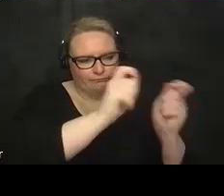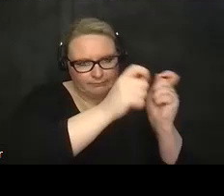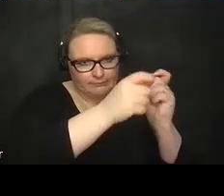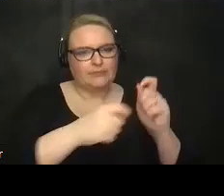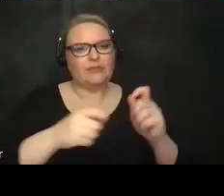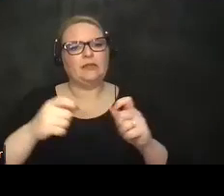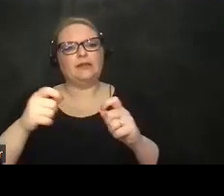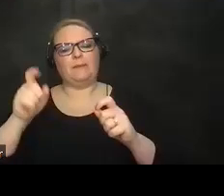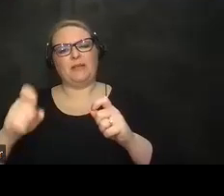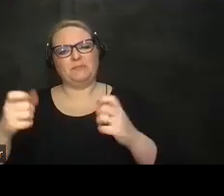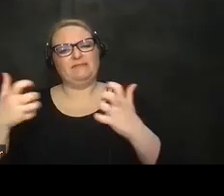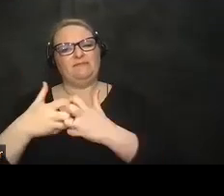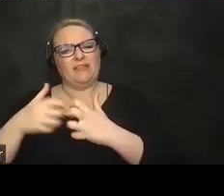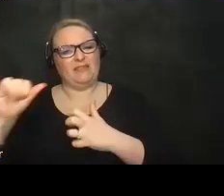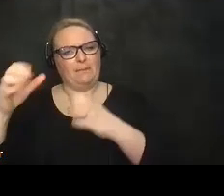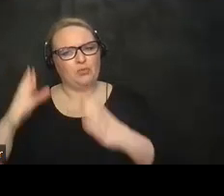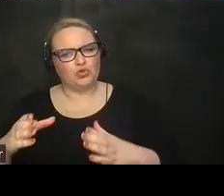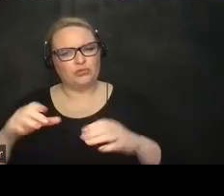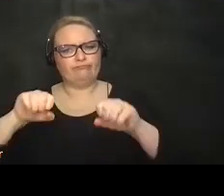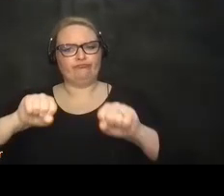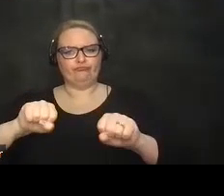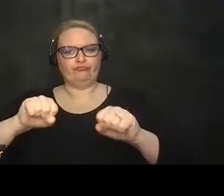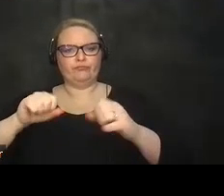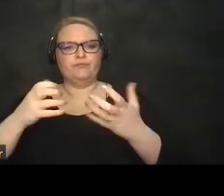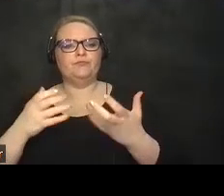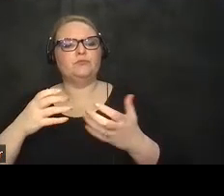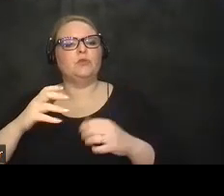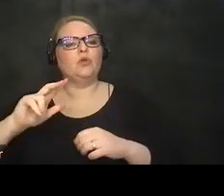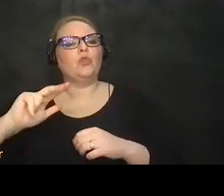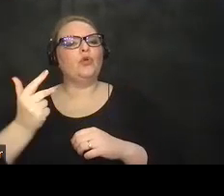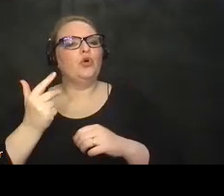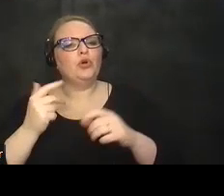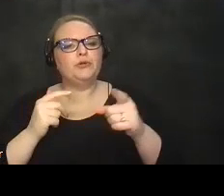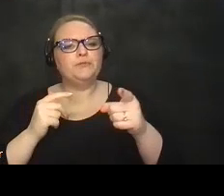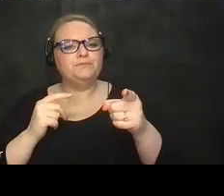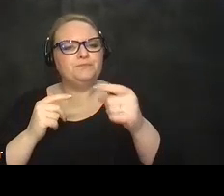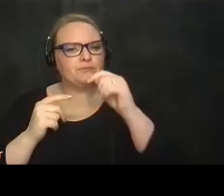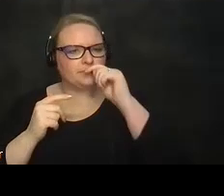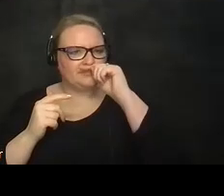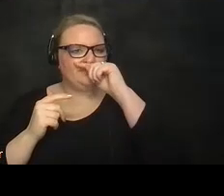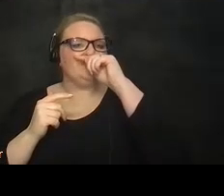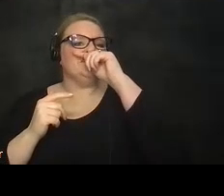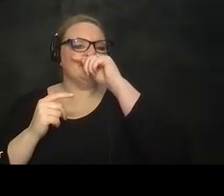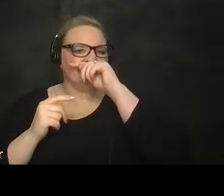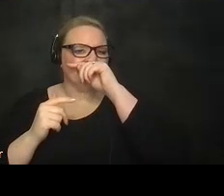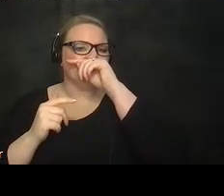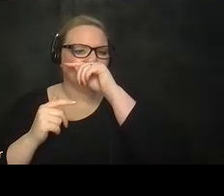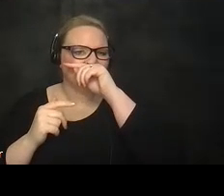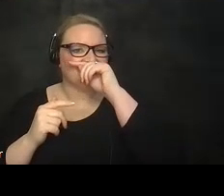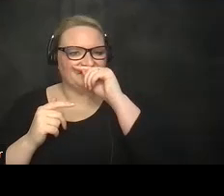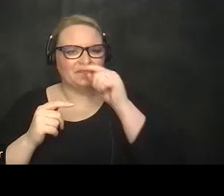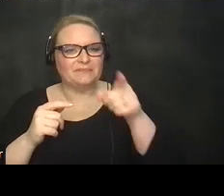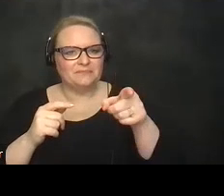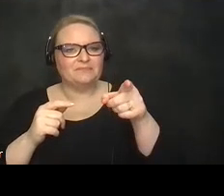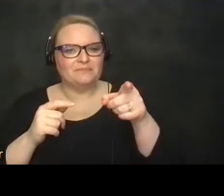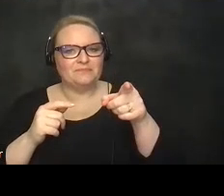and then the third one is uh uh yes um